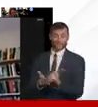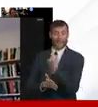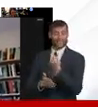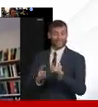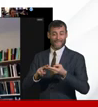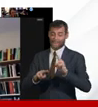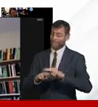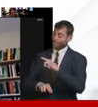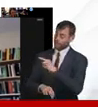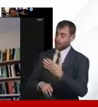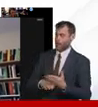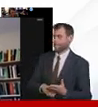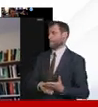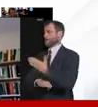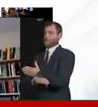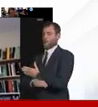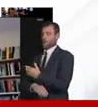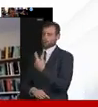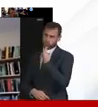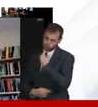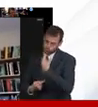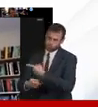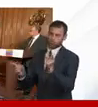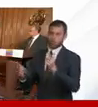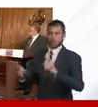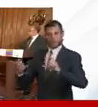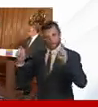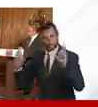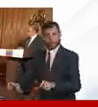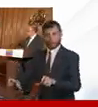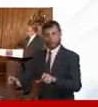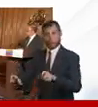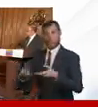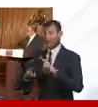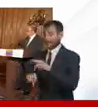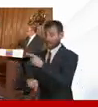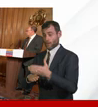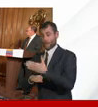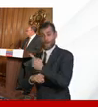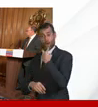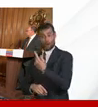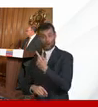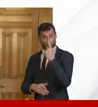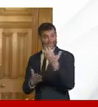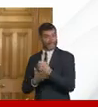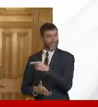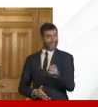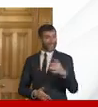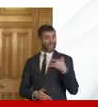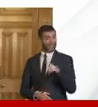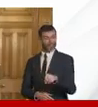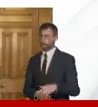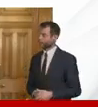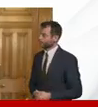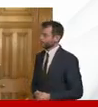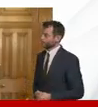sooner do you have any qualms about that at all thank you thank you heather if i answer um and then i'll also um